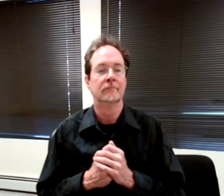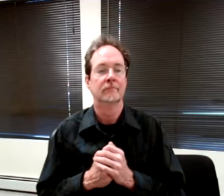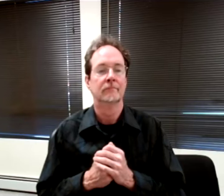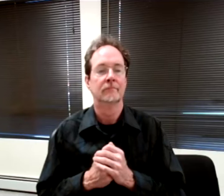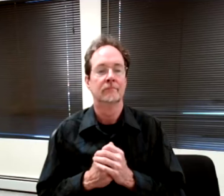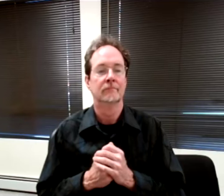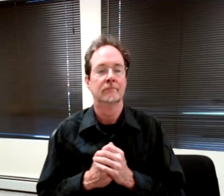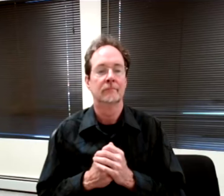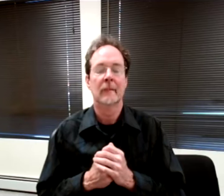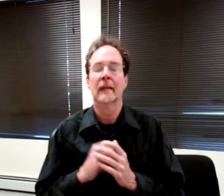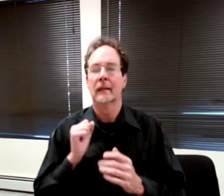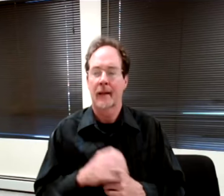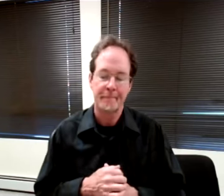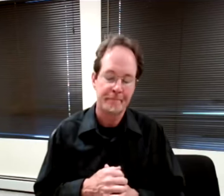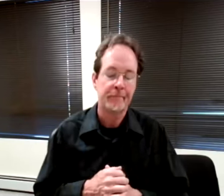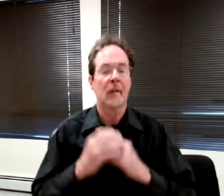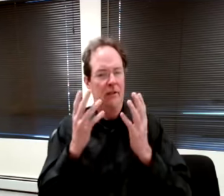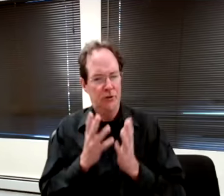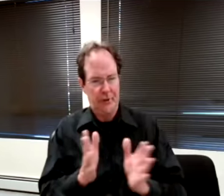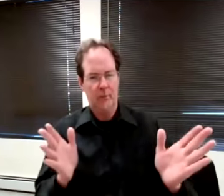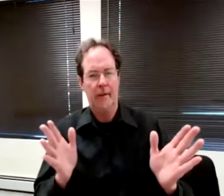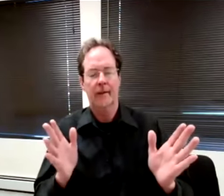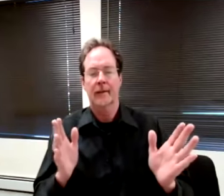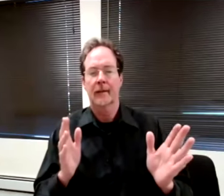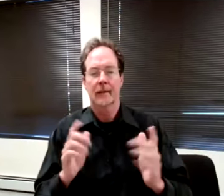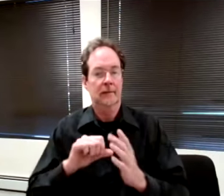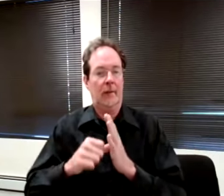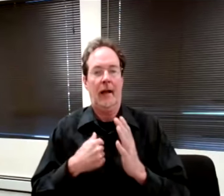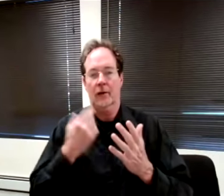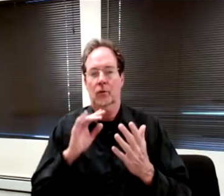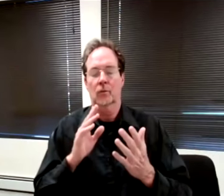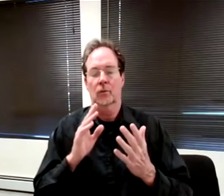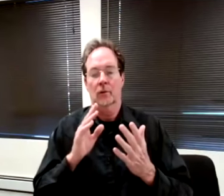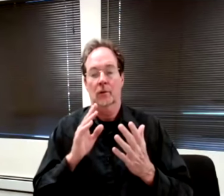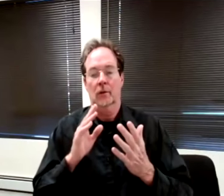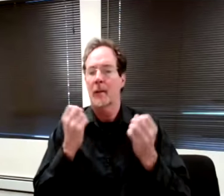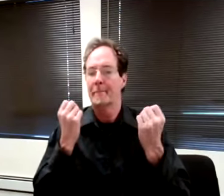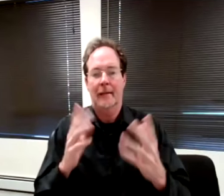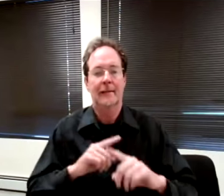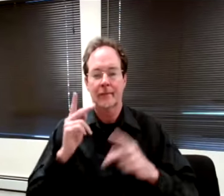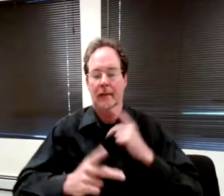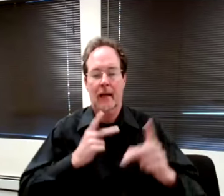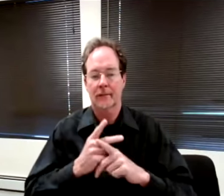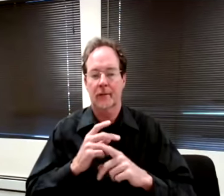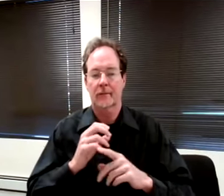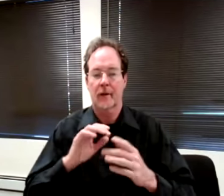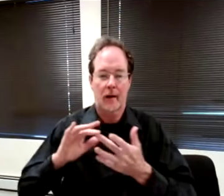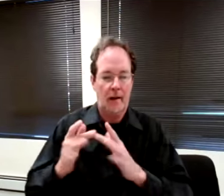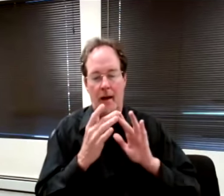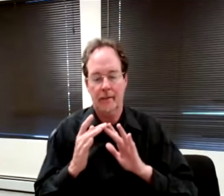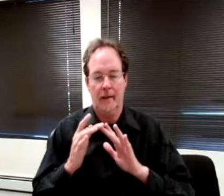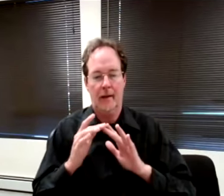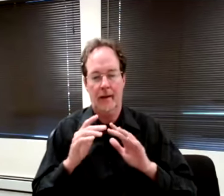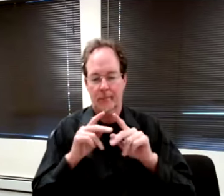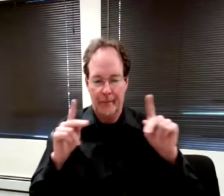Yeah, generally, especially I don't know with there are many, many different kinds of online platforms now for